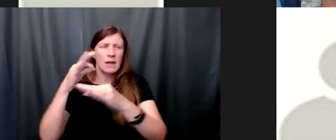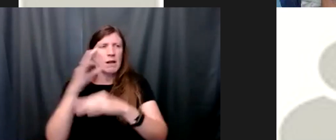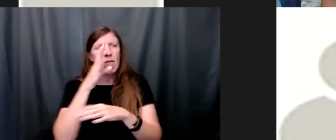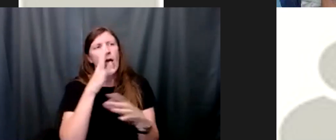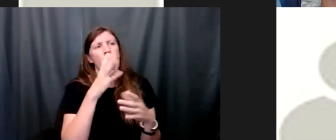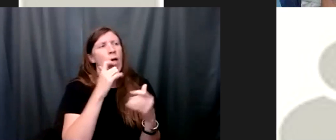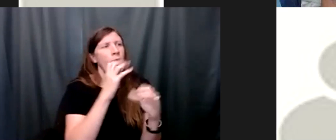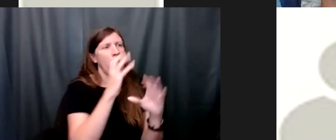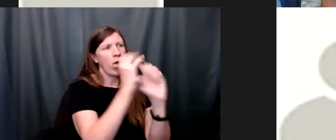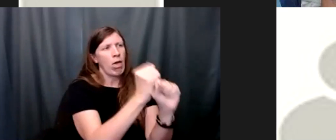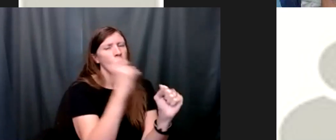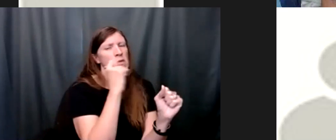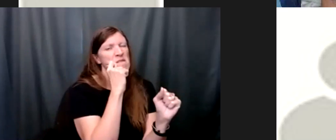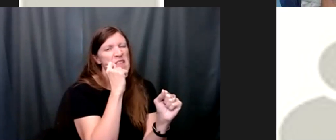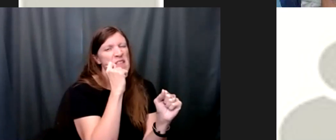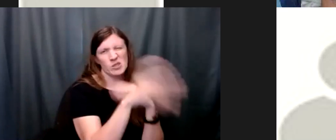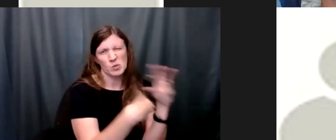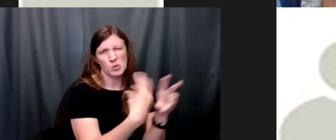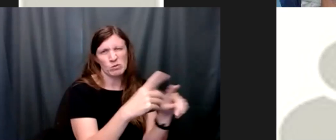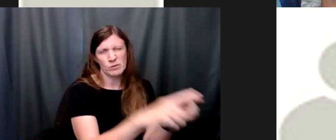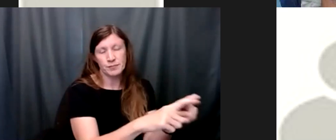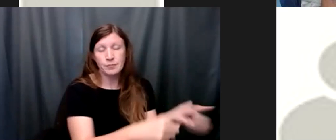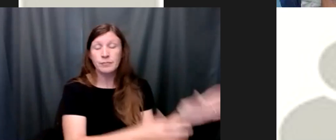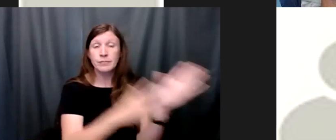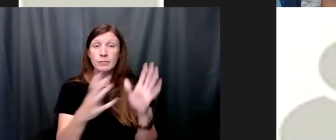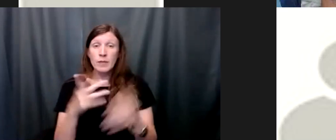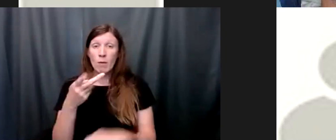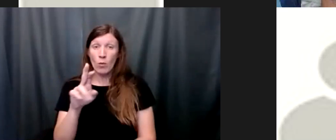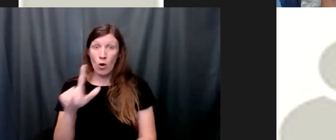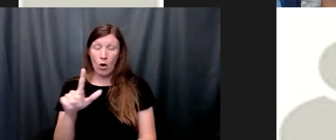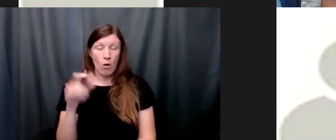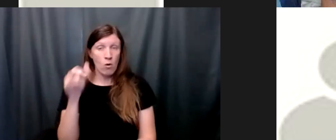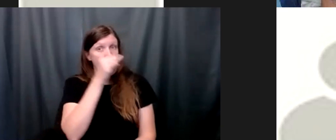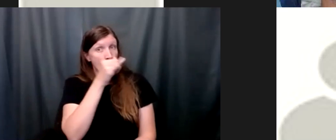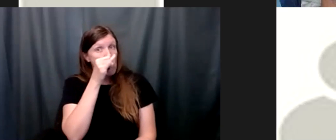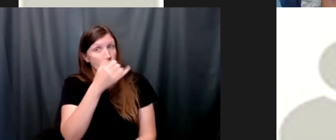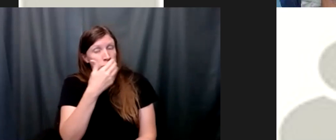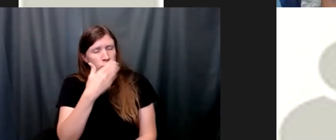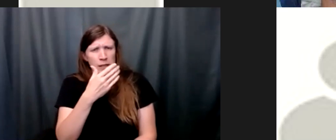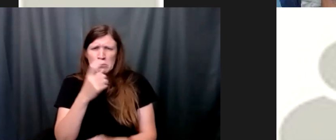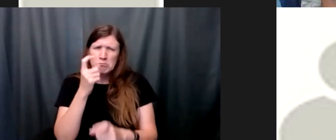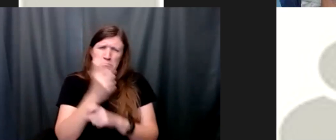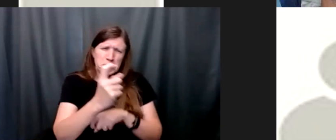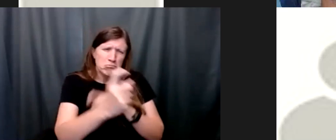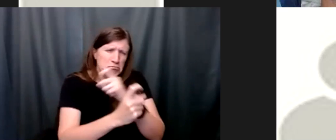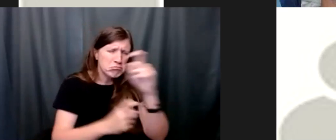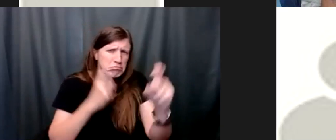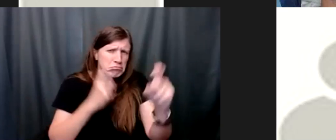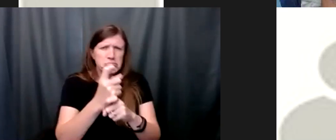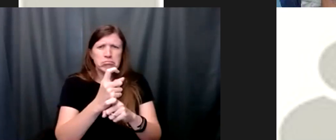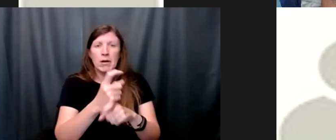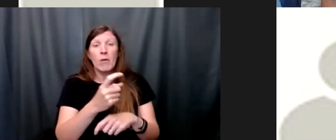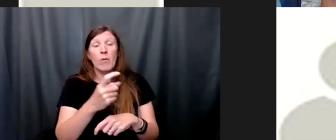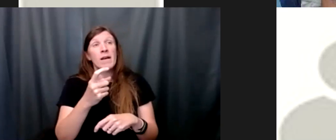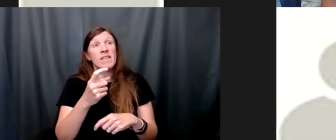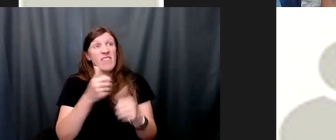someone who actually was transformed incredibly miraculously someone who was persecuting even there when followers of jesus